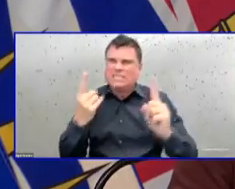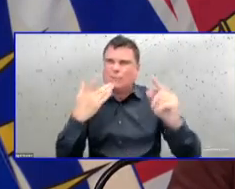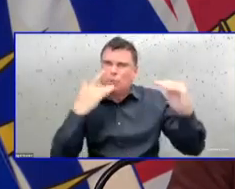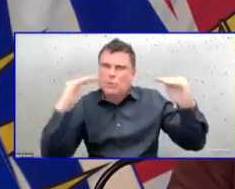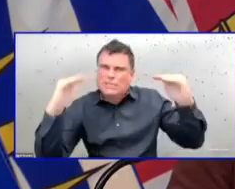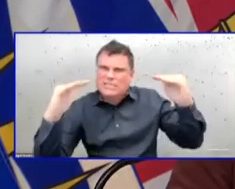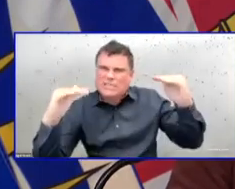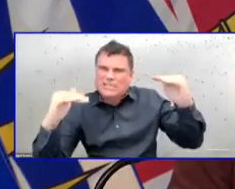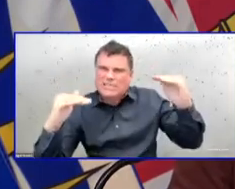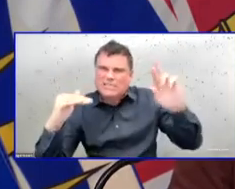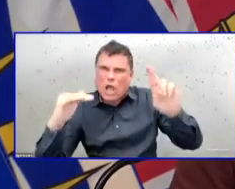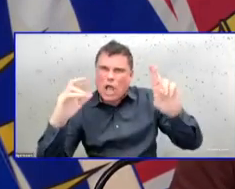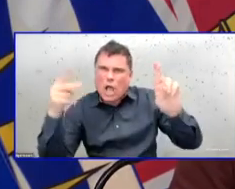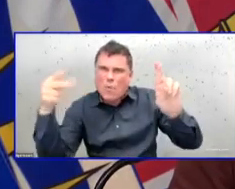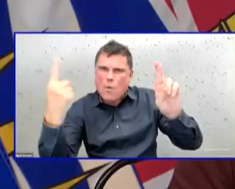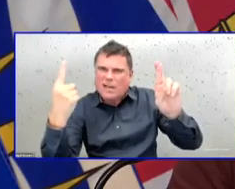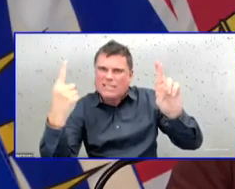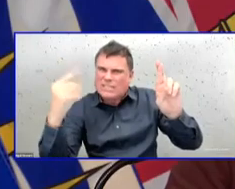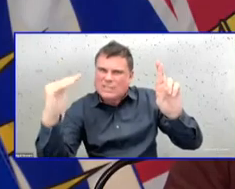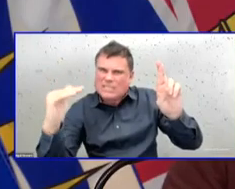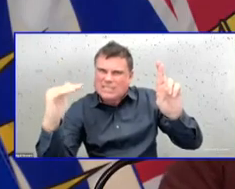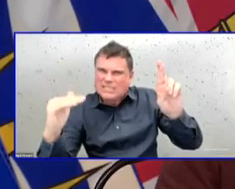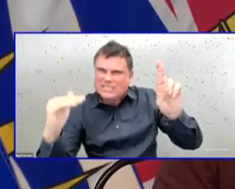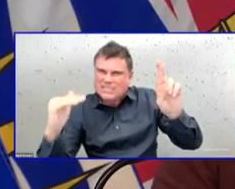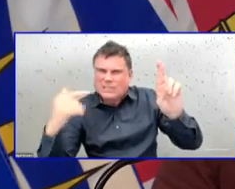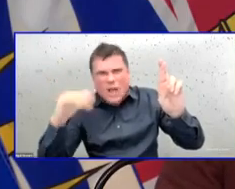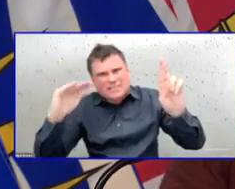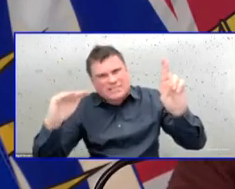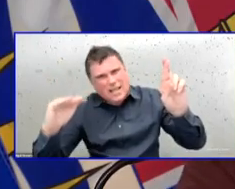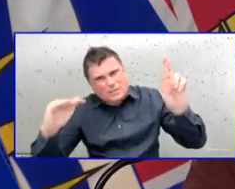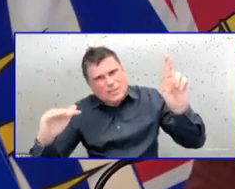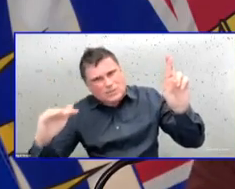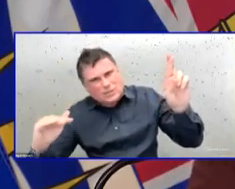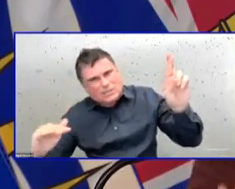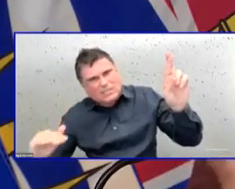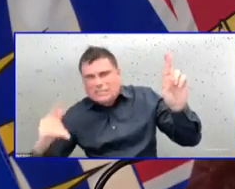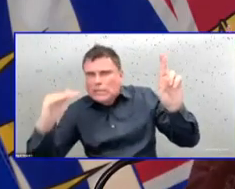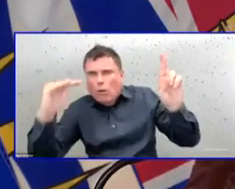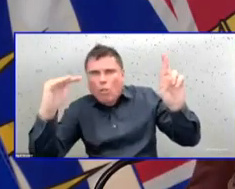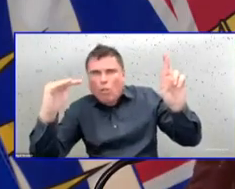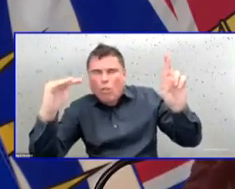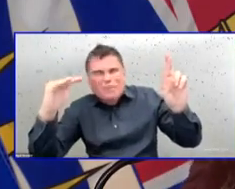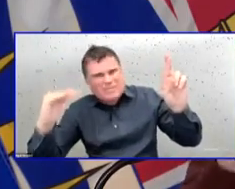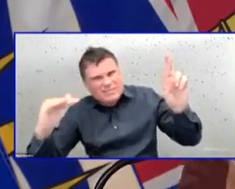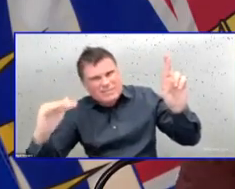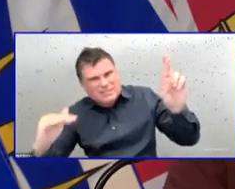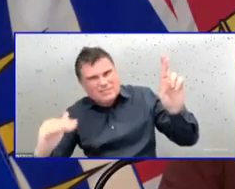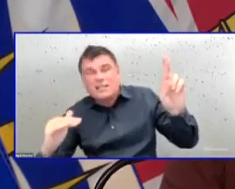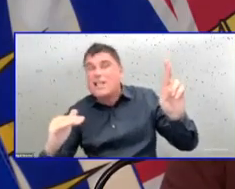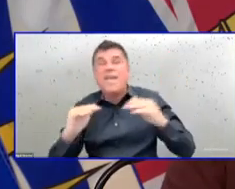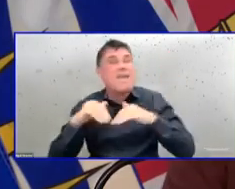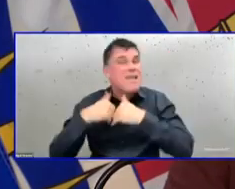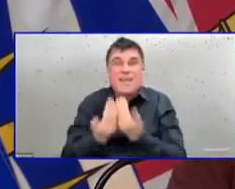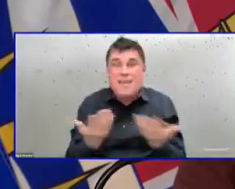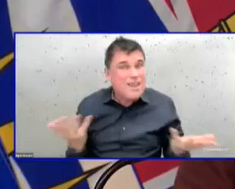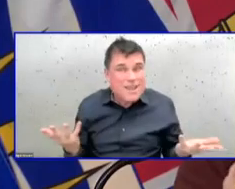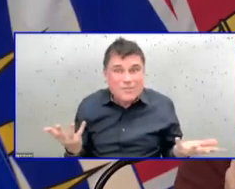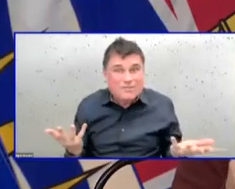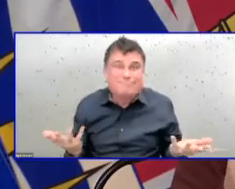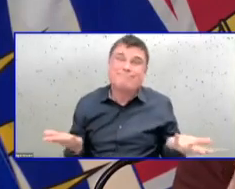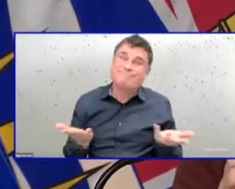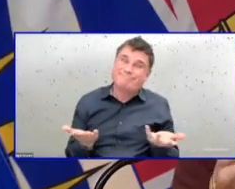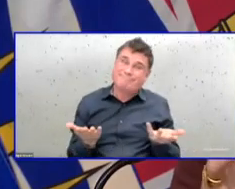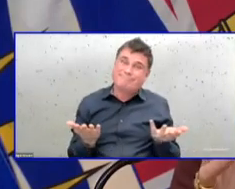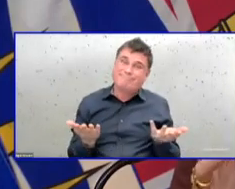our hospitals. So how do we stay on track? These are the five things I'm asking everybody to